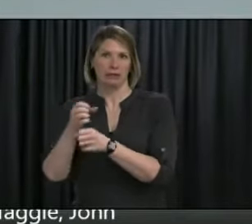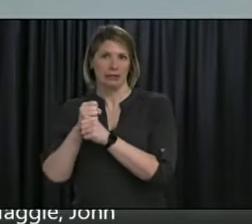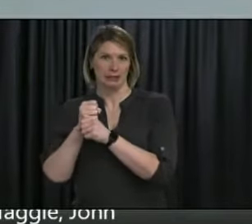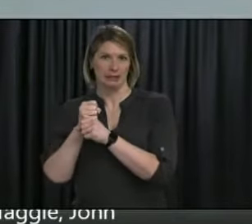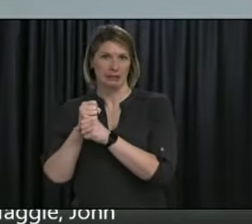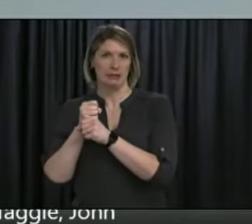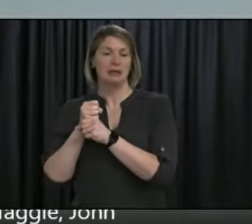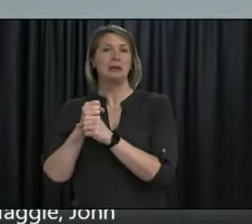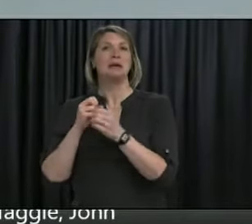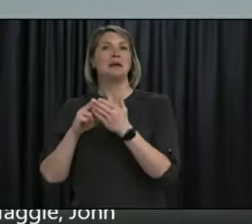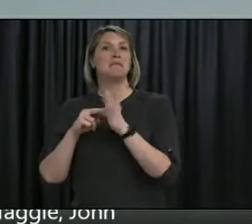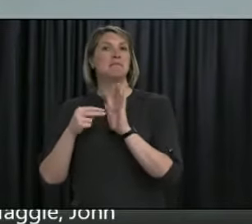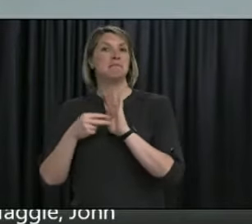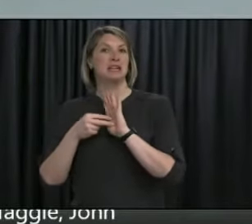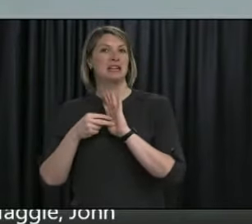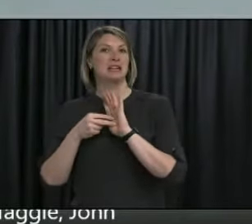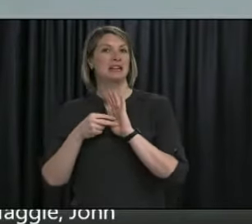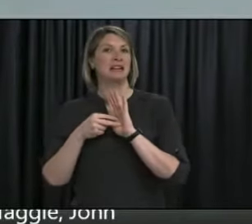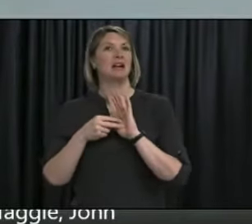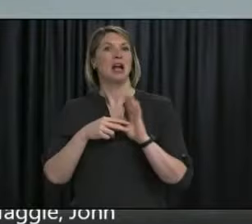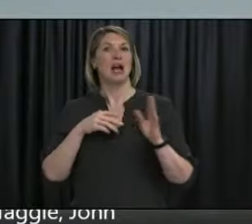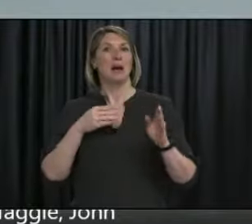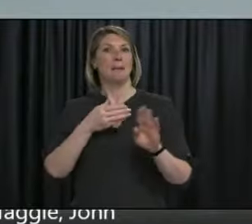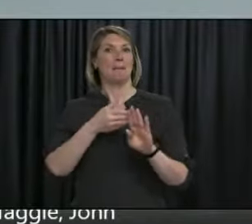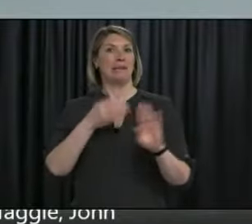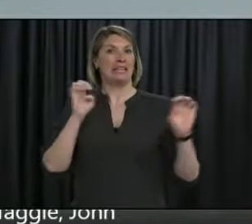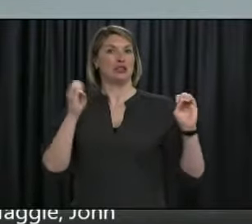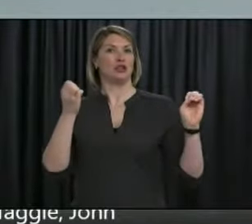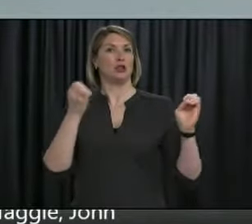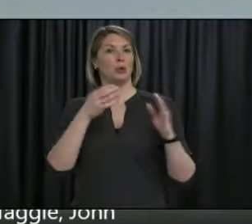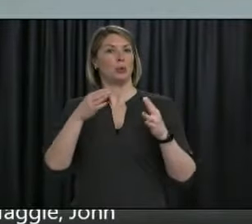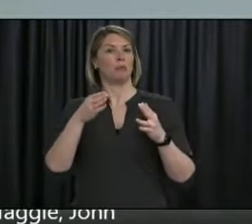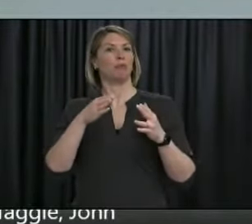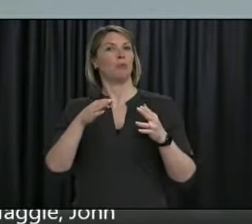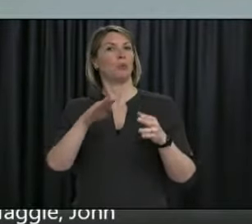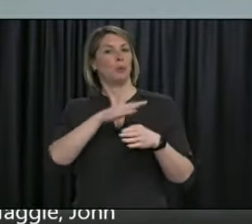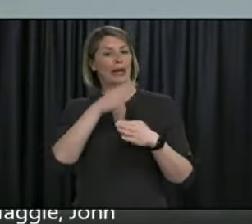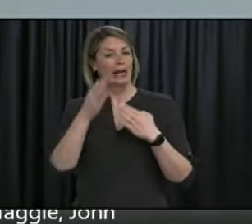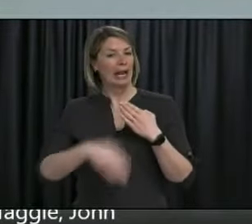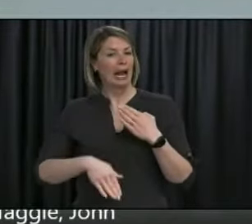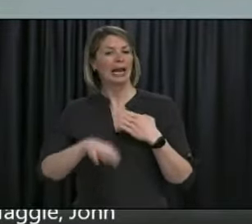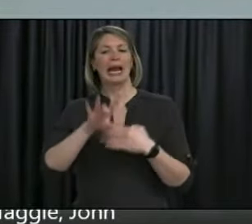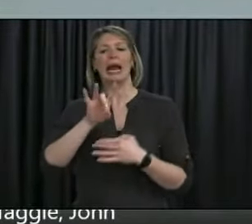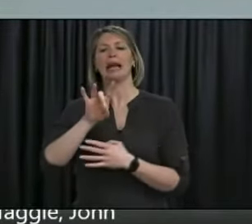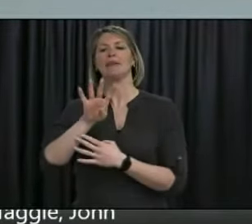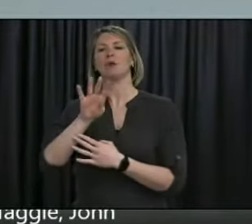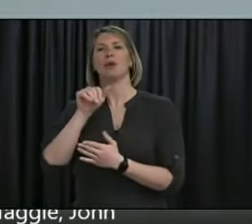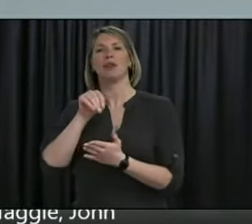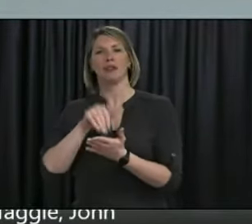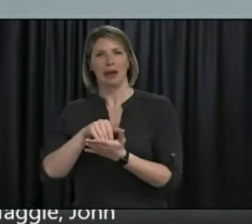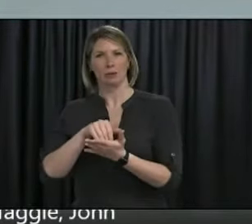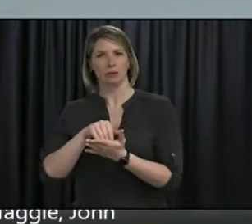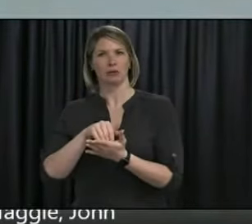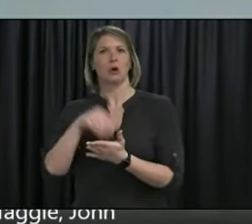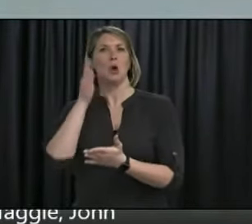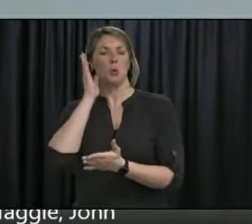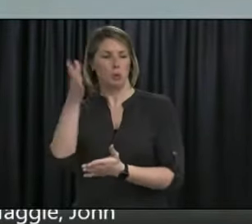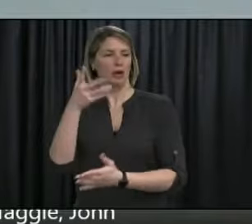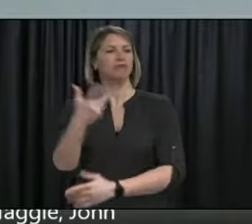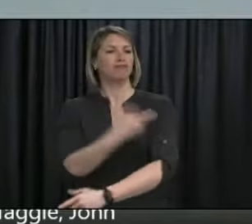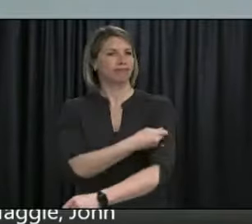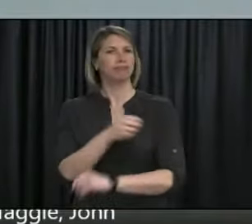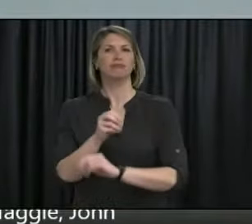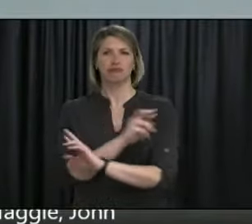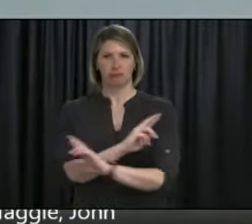weekend target of 80,000 doses administered. There may be a little bit of slippage because of the weather, but I would expect we'll be within 1